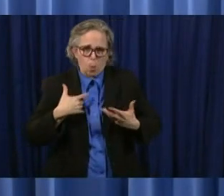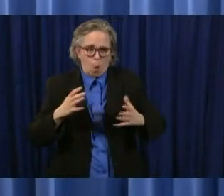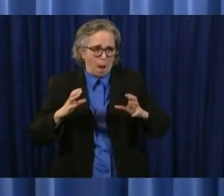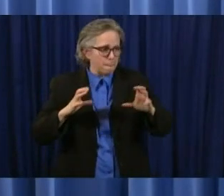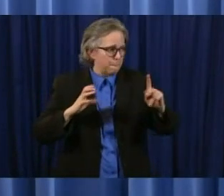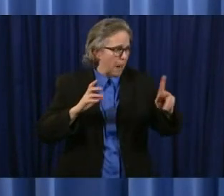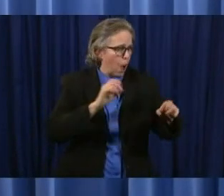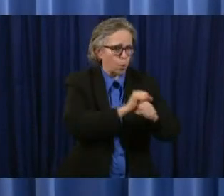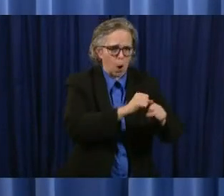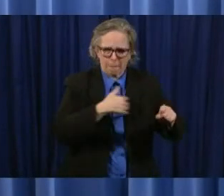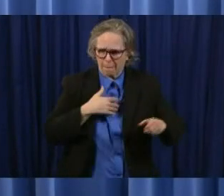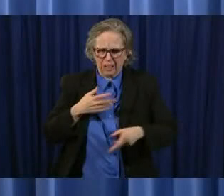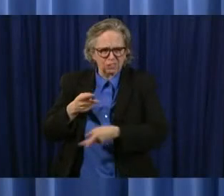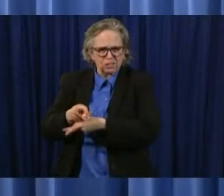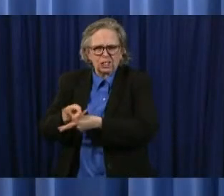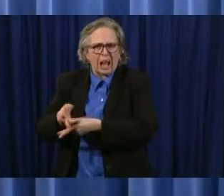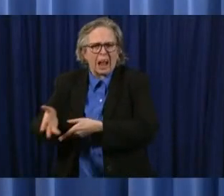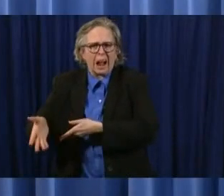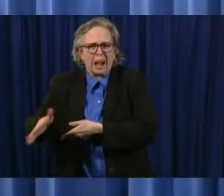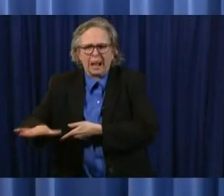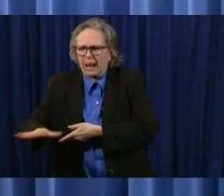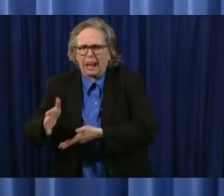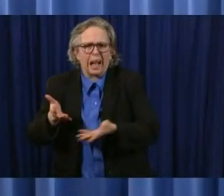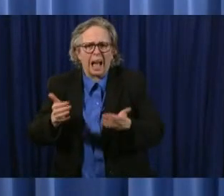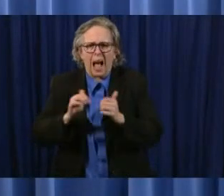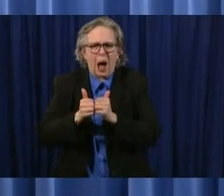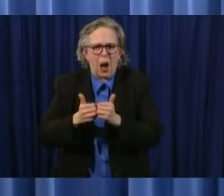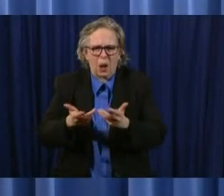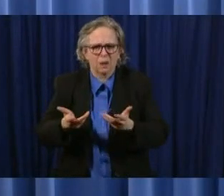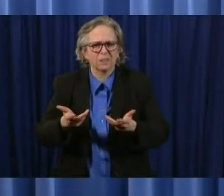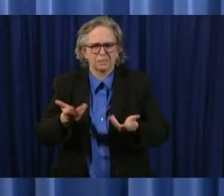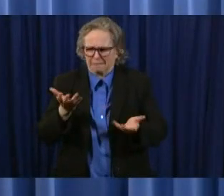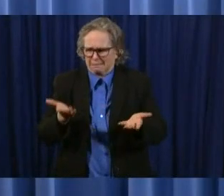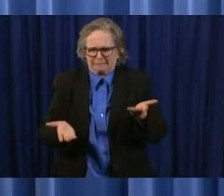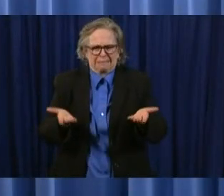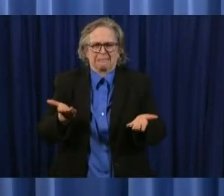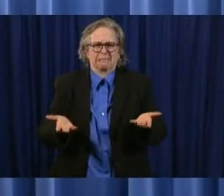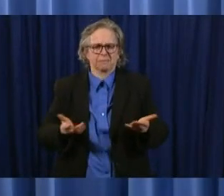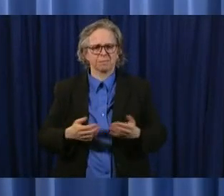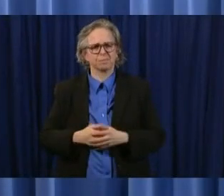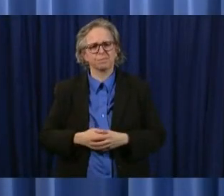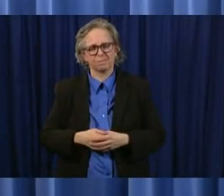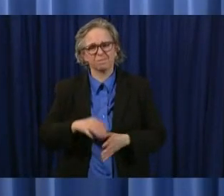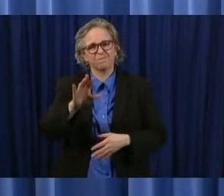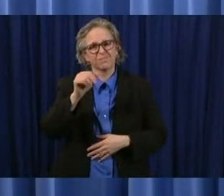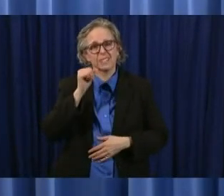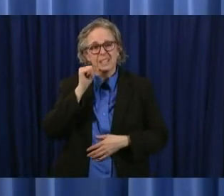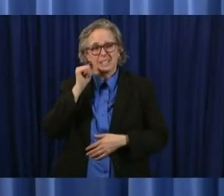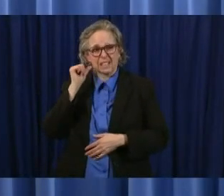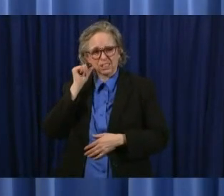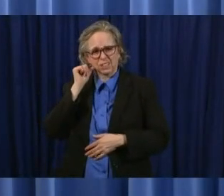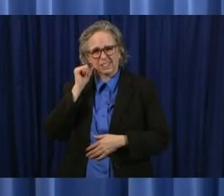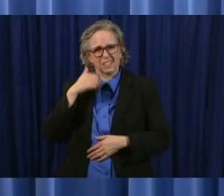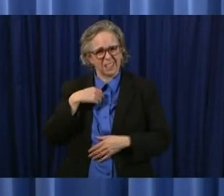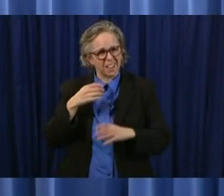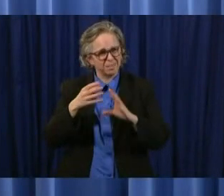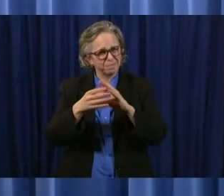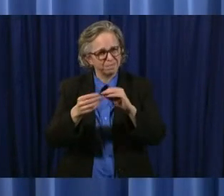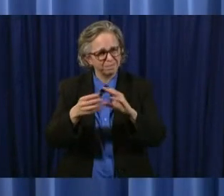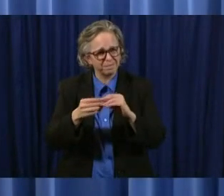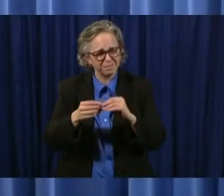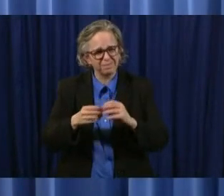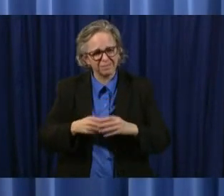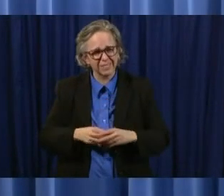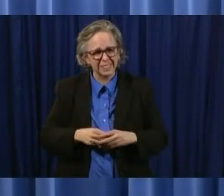uh as i pointed out yesterday uh it is a particular challenge uh for for a couple reasons